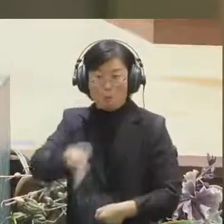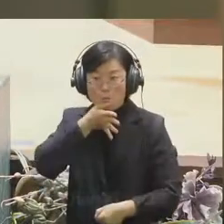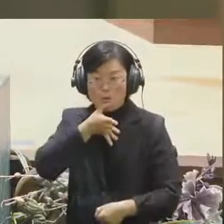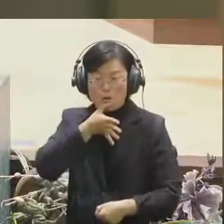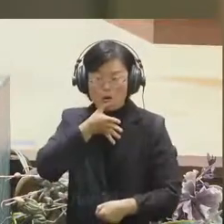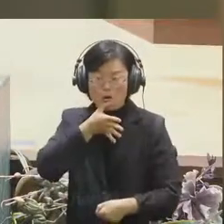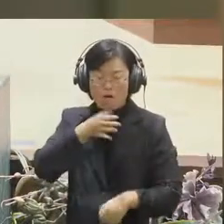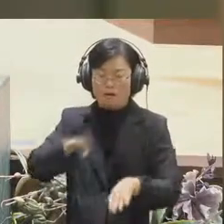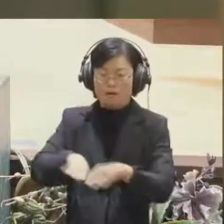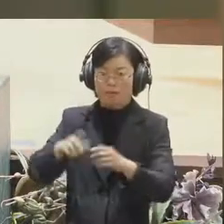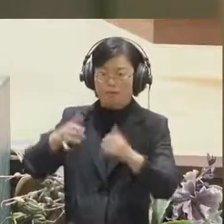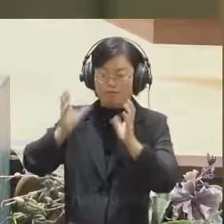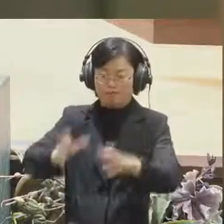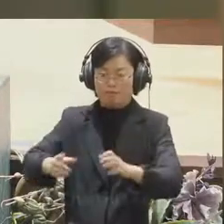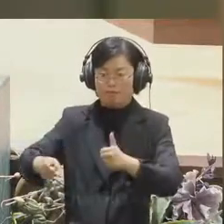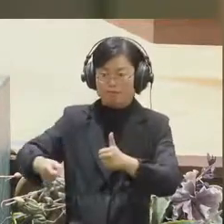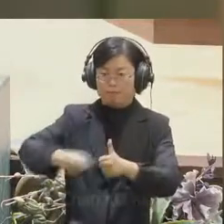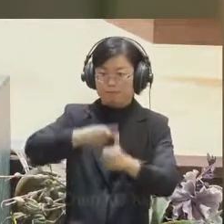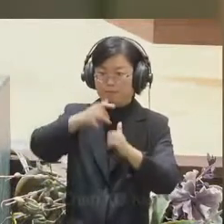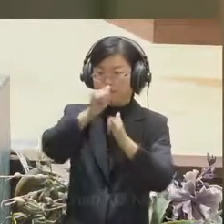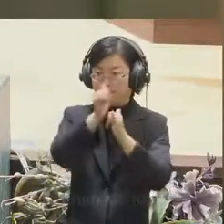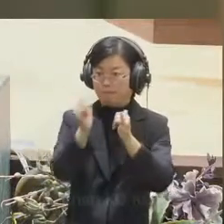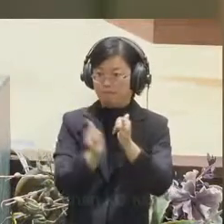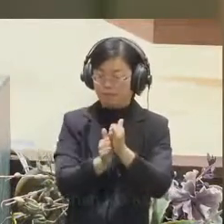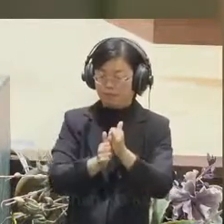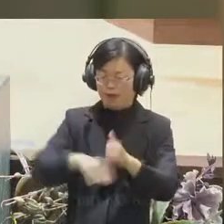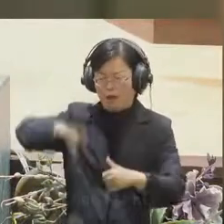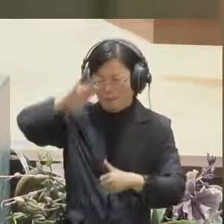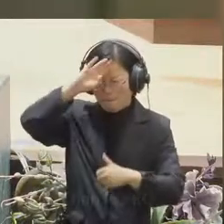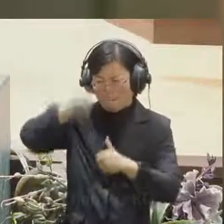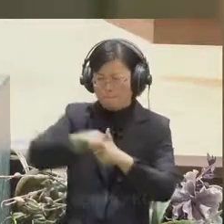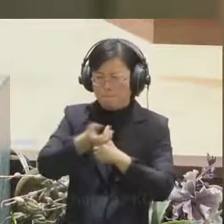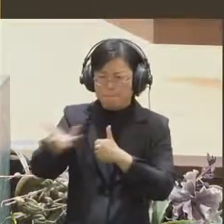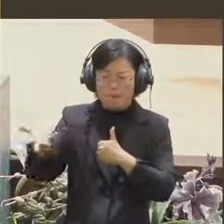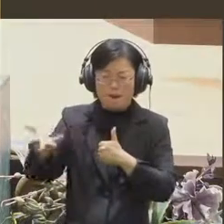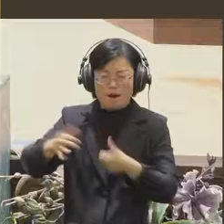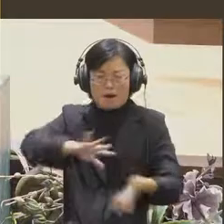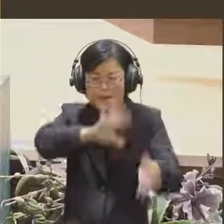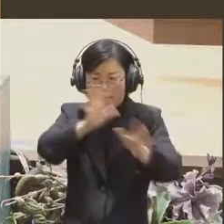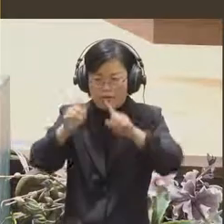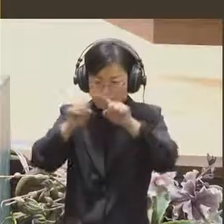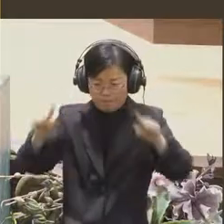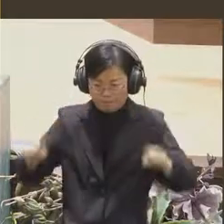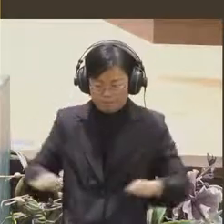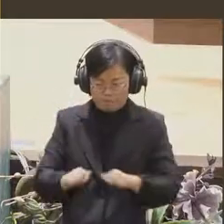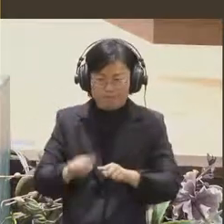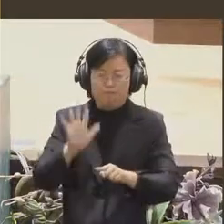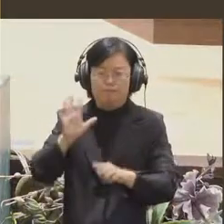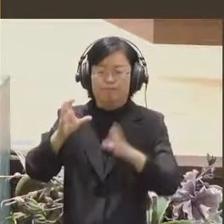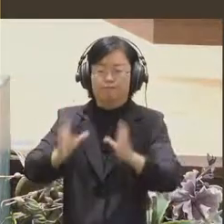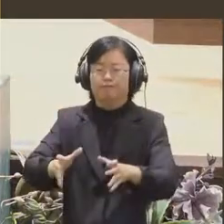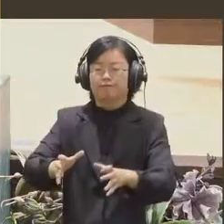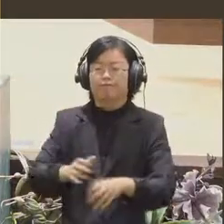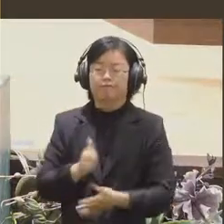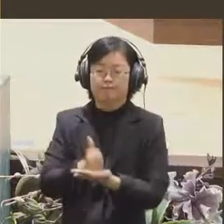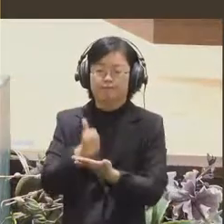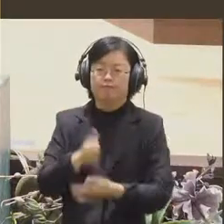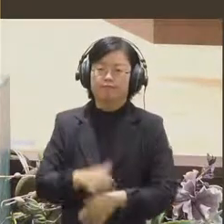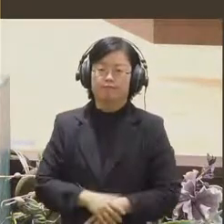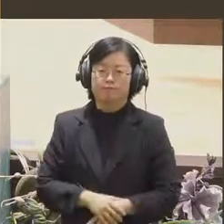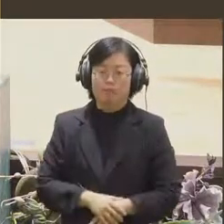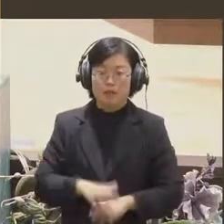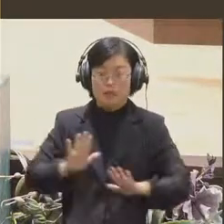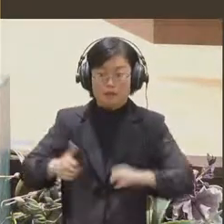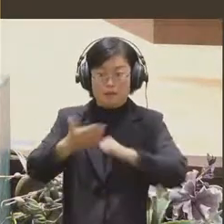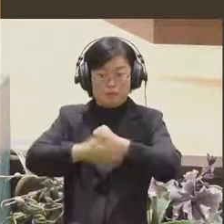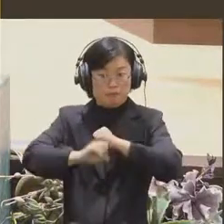COVID19 Yamaha dashboard. And this is the first version of the dashboard. It